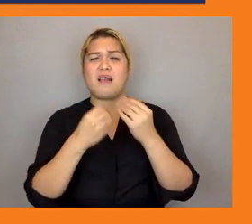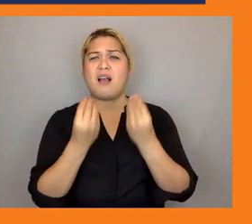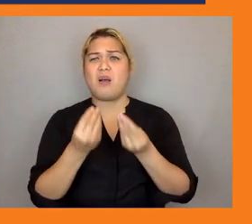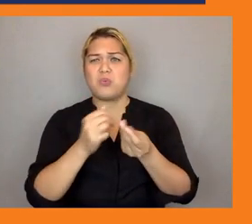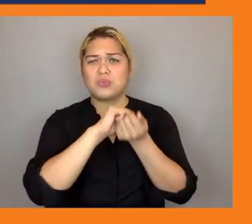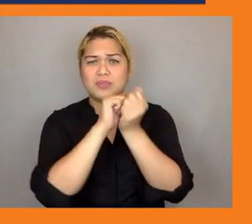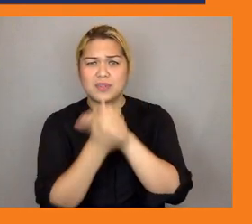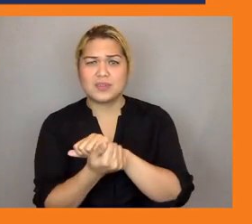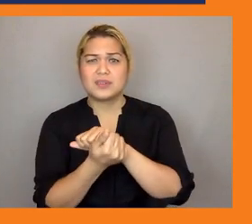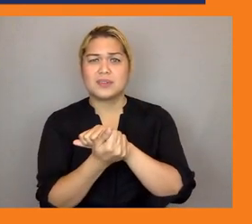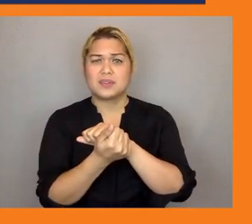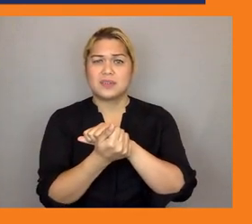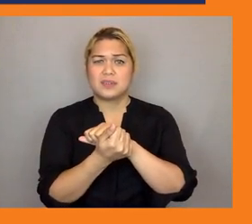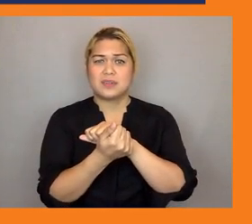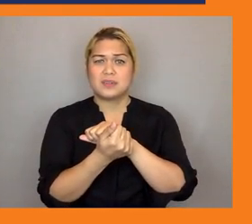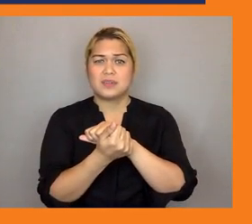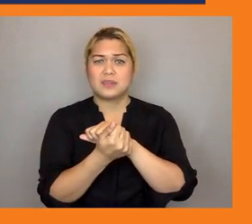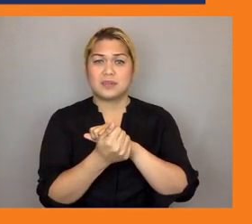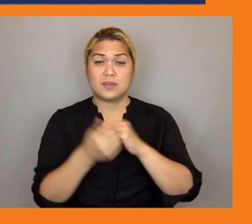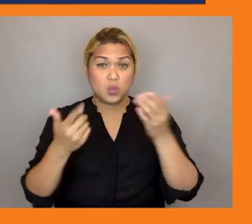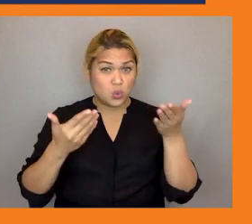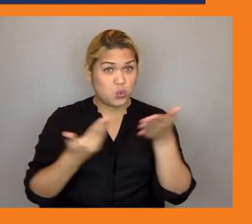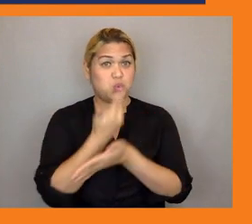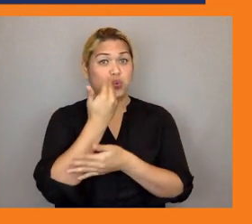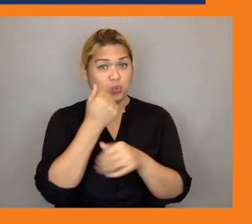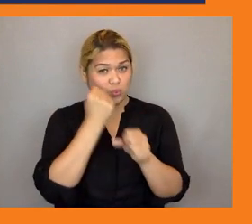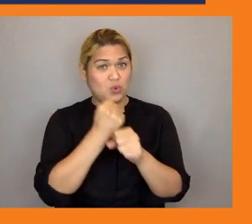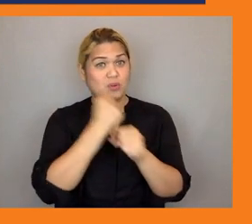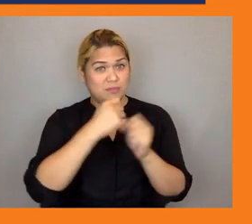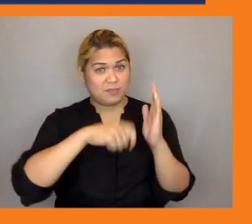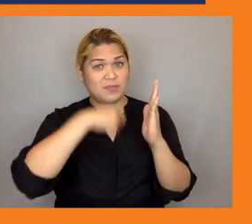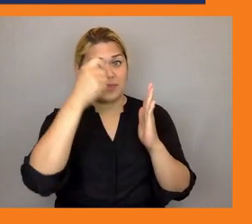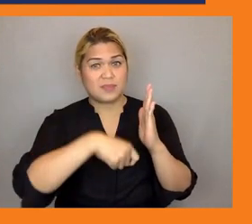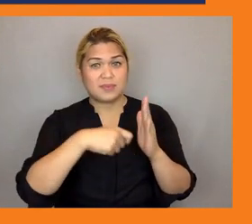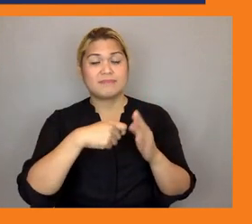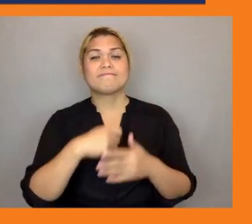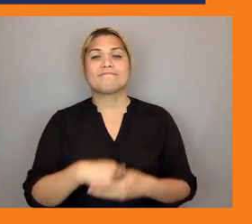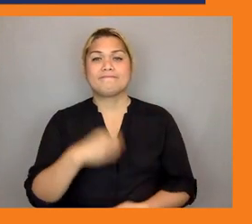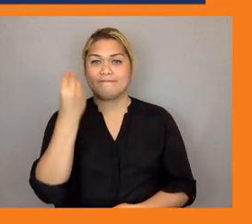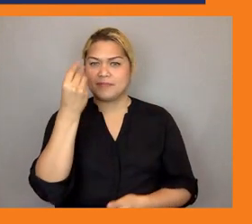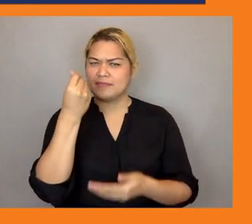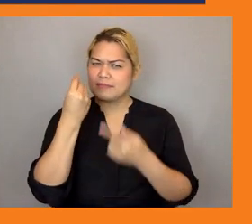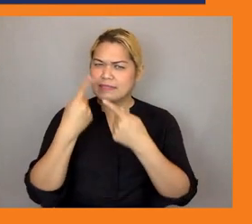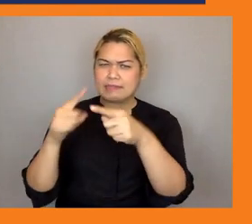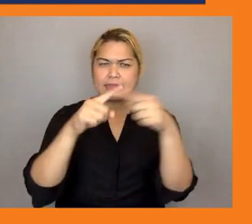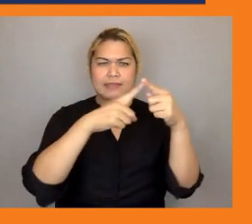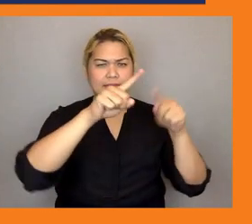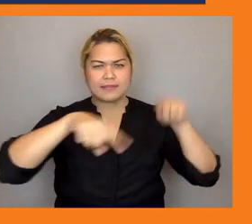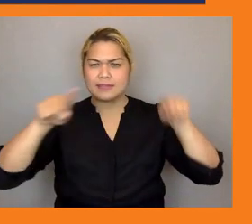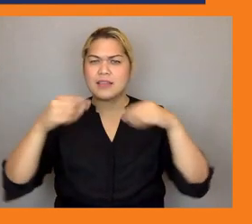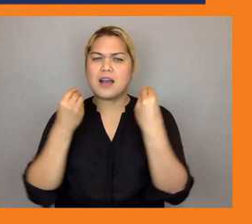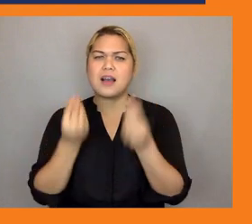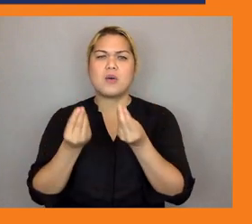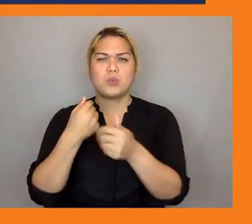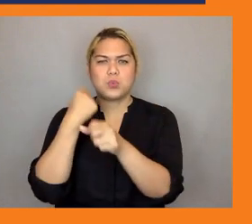and also work around economic diversification so if we know that certain regions or certain industries may be